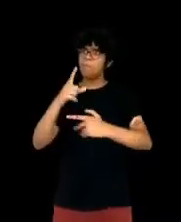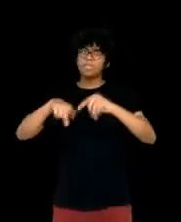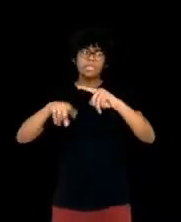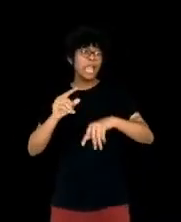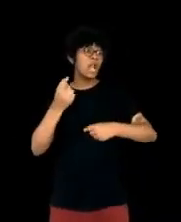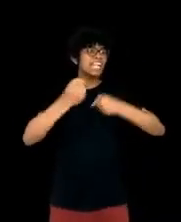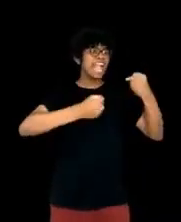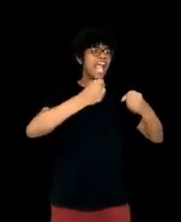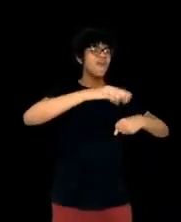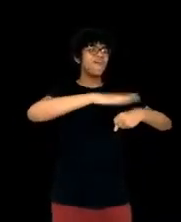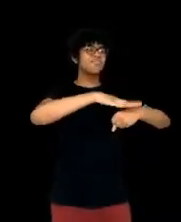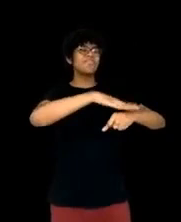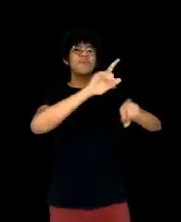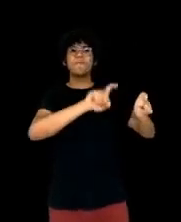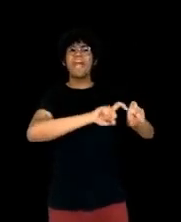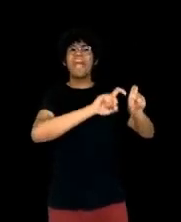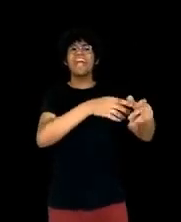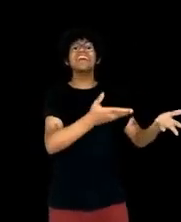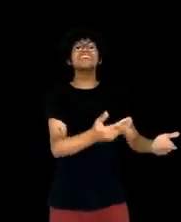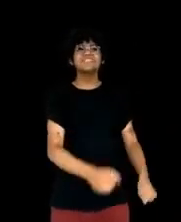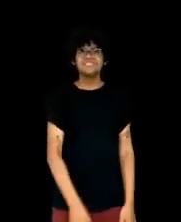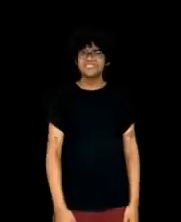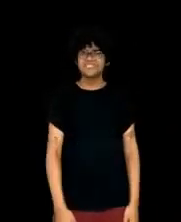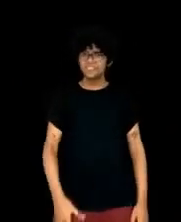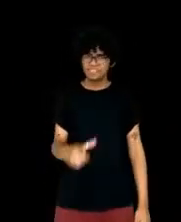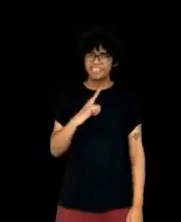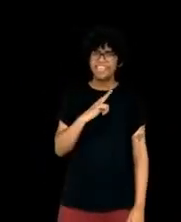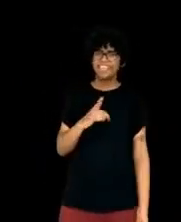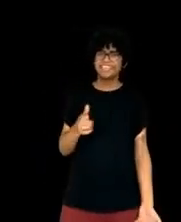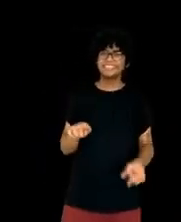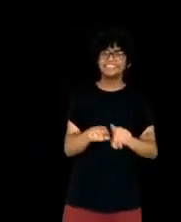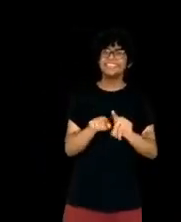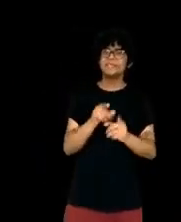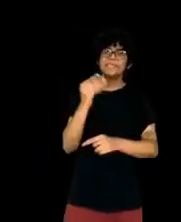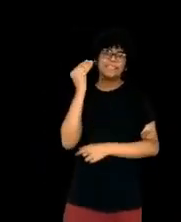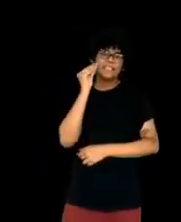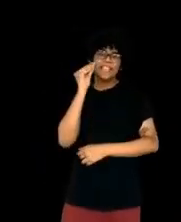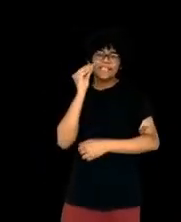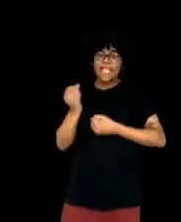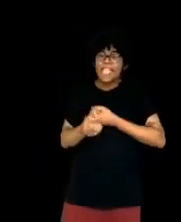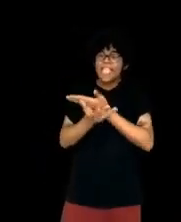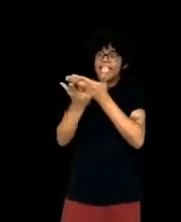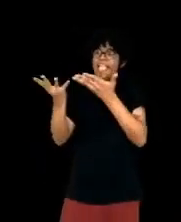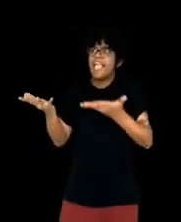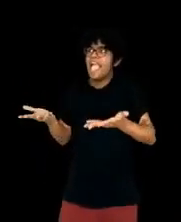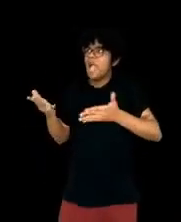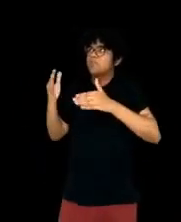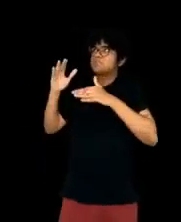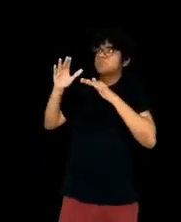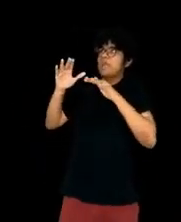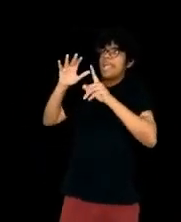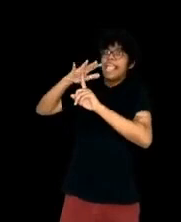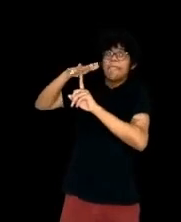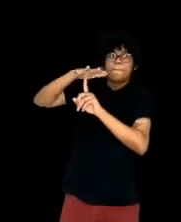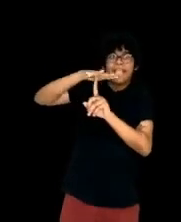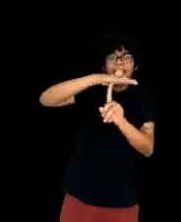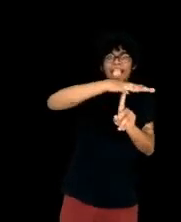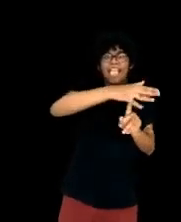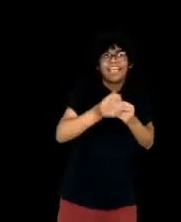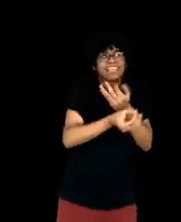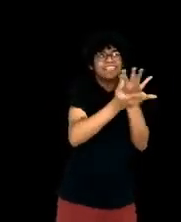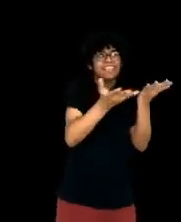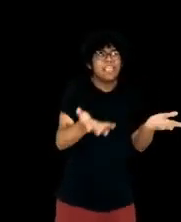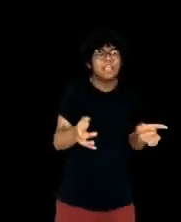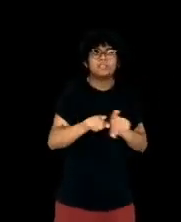people live longer, and of course, search. But I'm afraid the only one of these that really makes a ton of money is